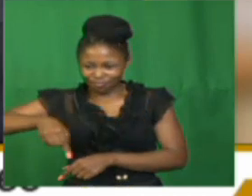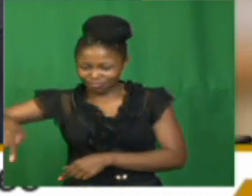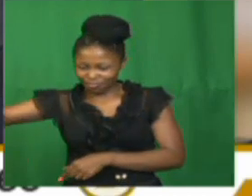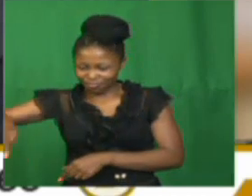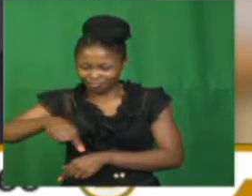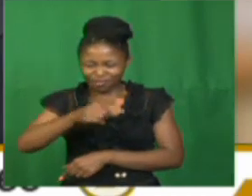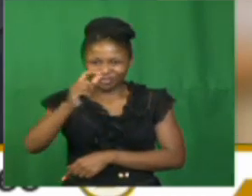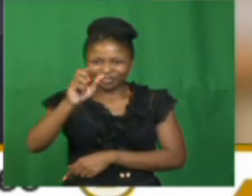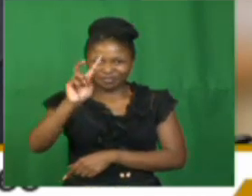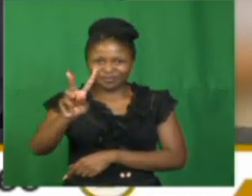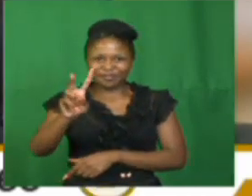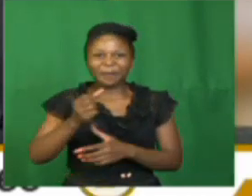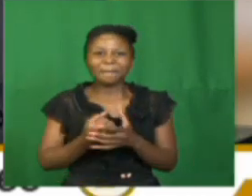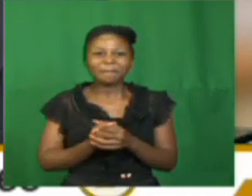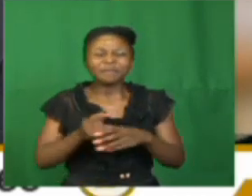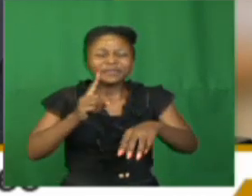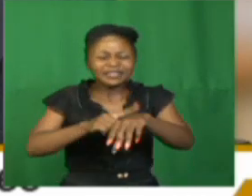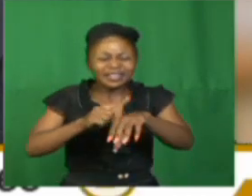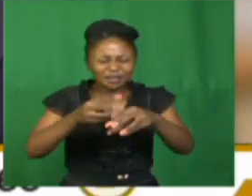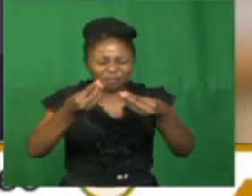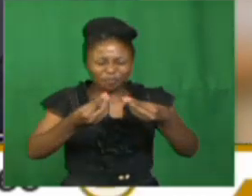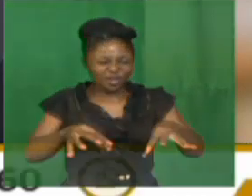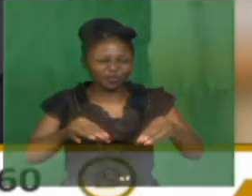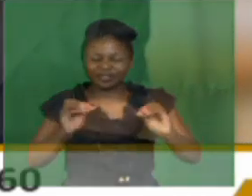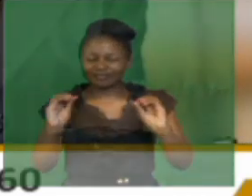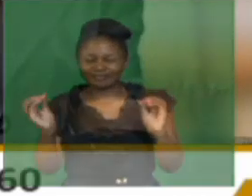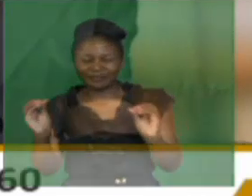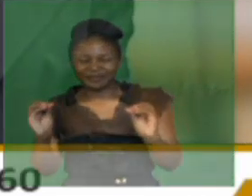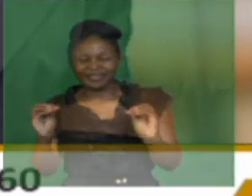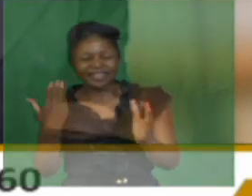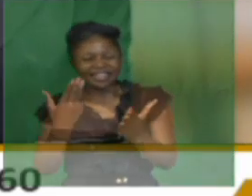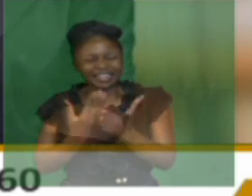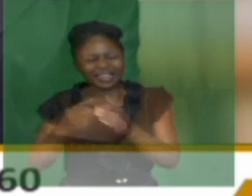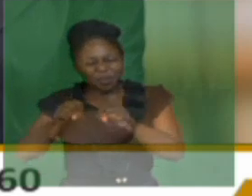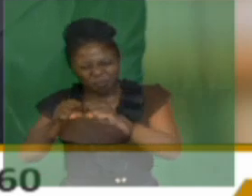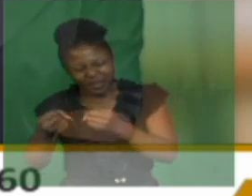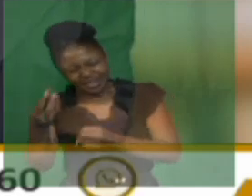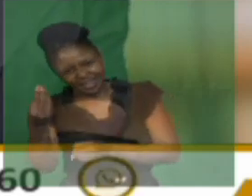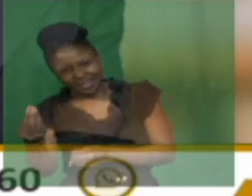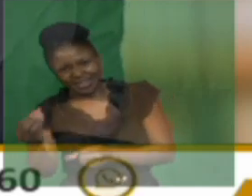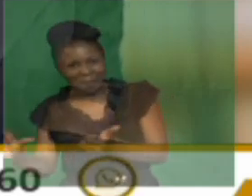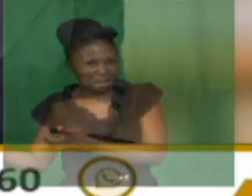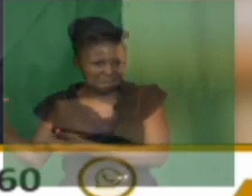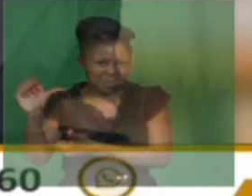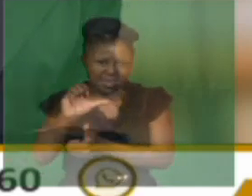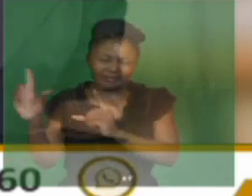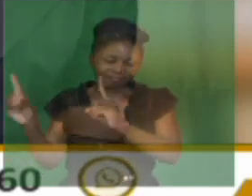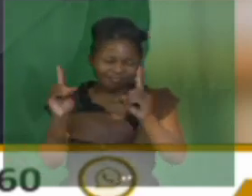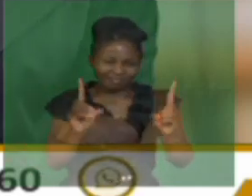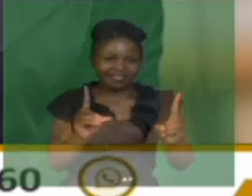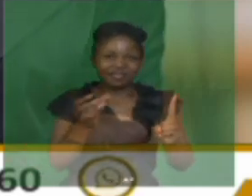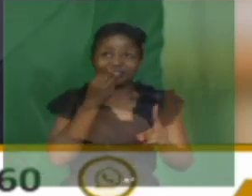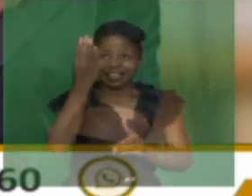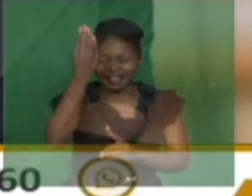Without wasting any time, let's take a quick commercial break. Lerato will be right back with our grade 7 English teacher, Mr. Kanya